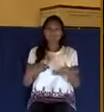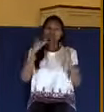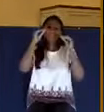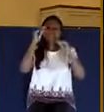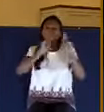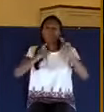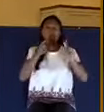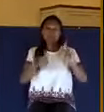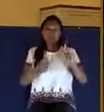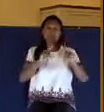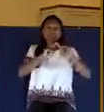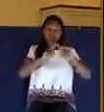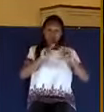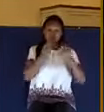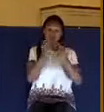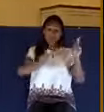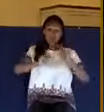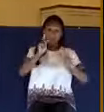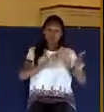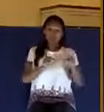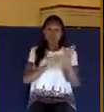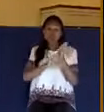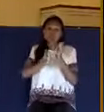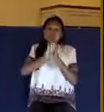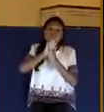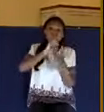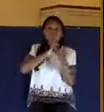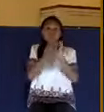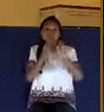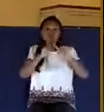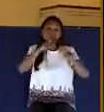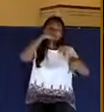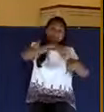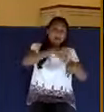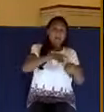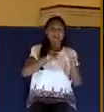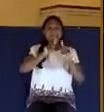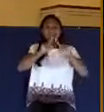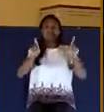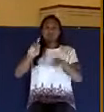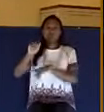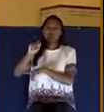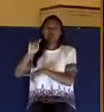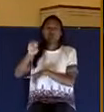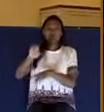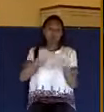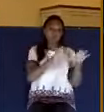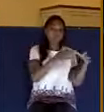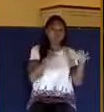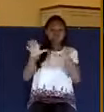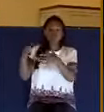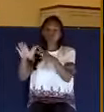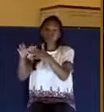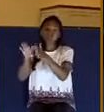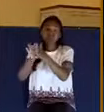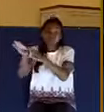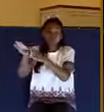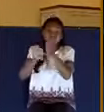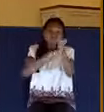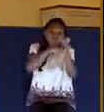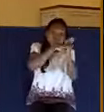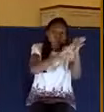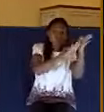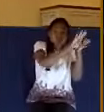at different times and at different rates. And that's where it all comes from. It comes from an atheistic, godless